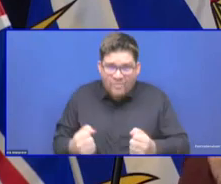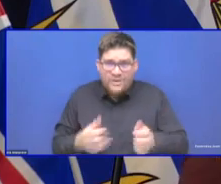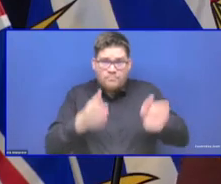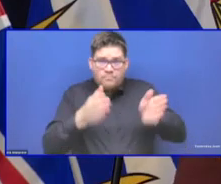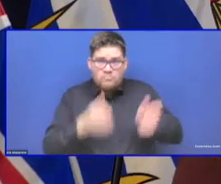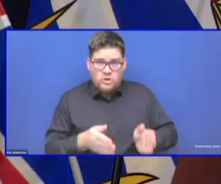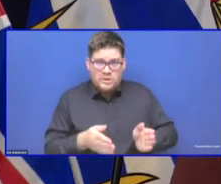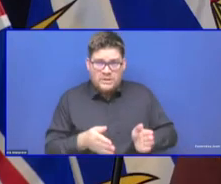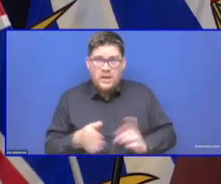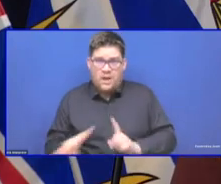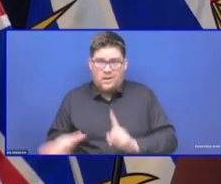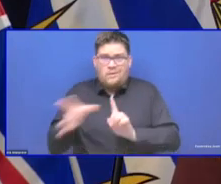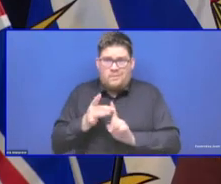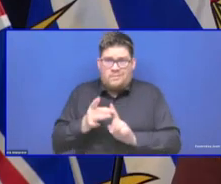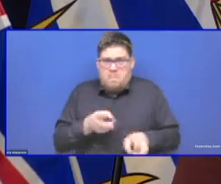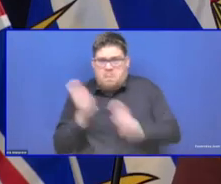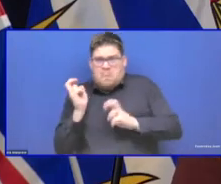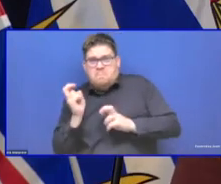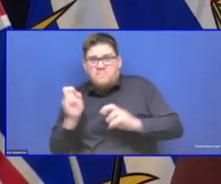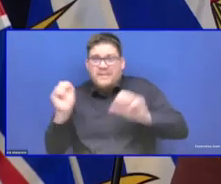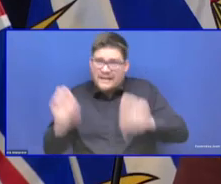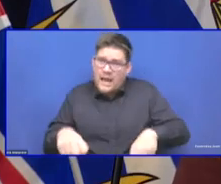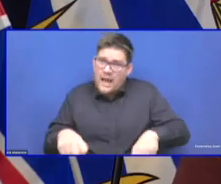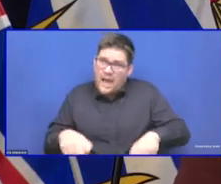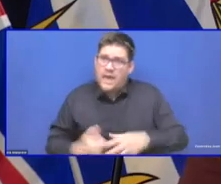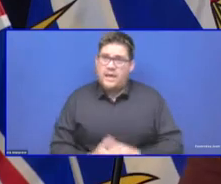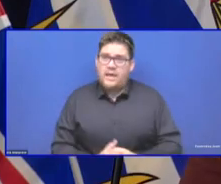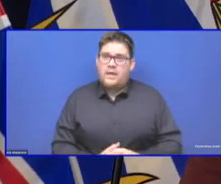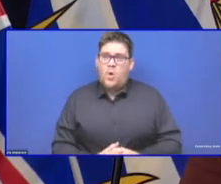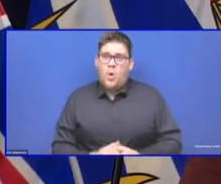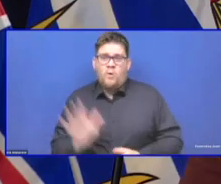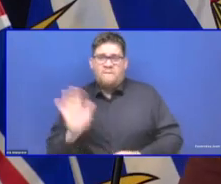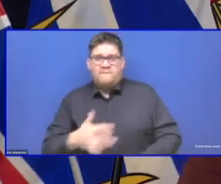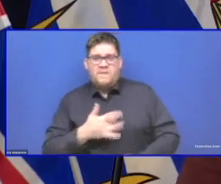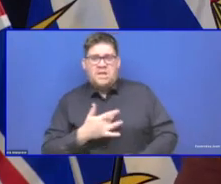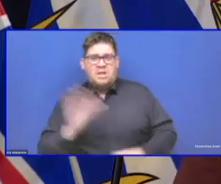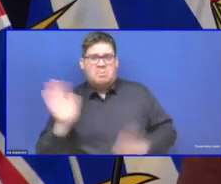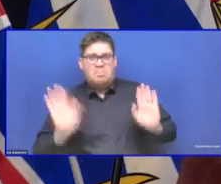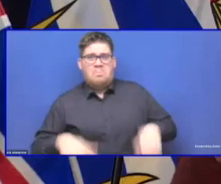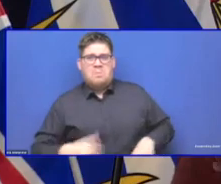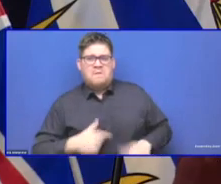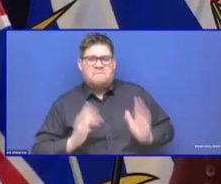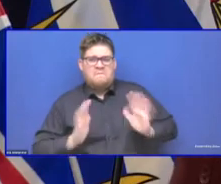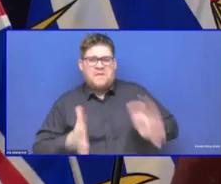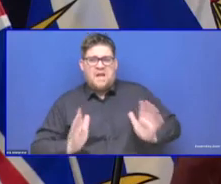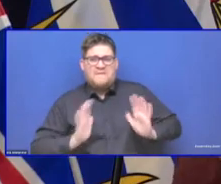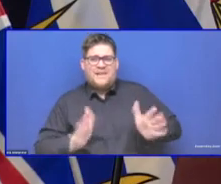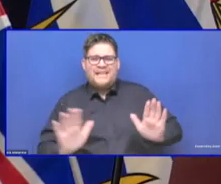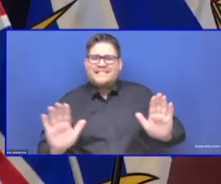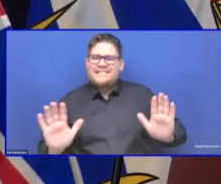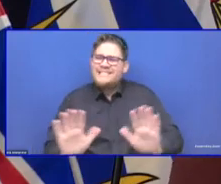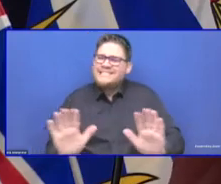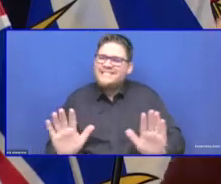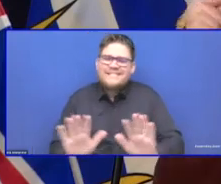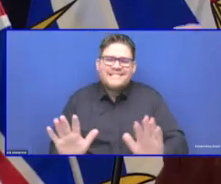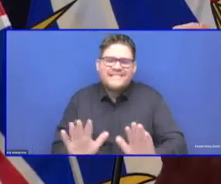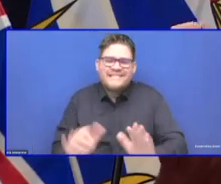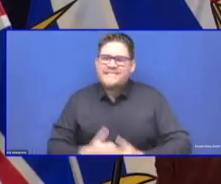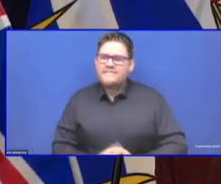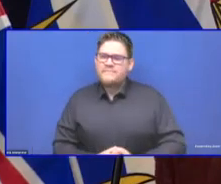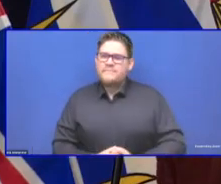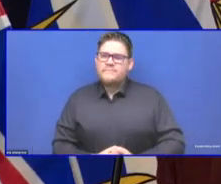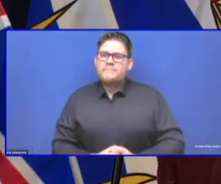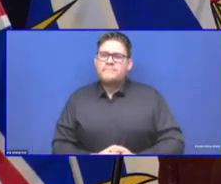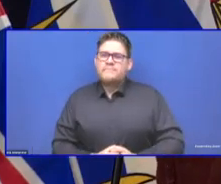and complacency that people have. And we're trying to do that as well. But those are really the main factors. There's a very